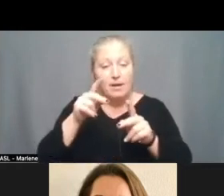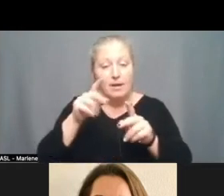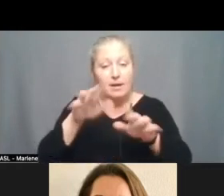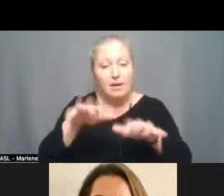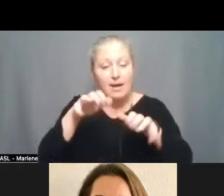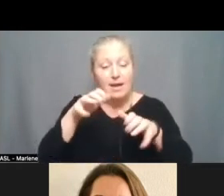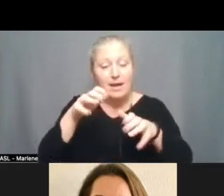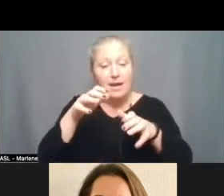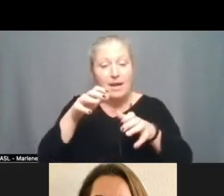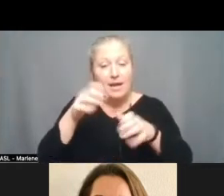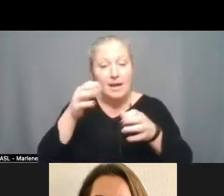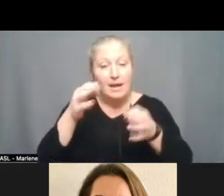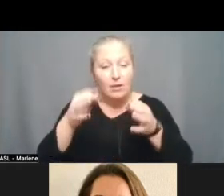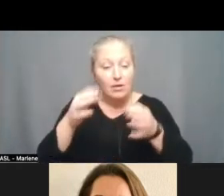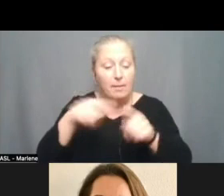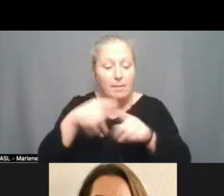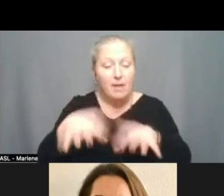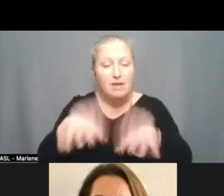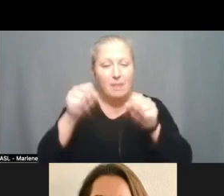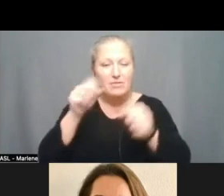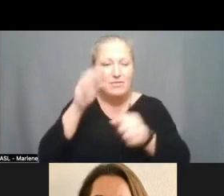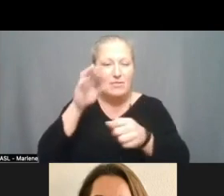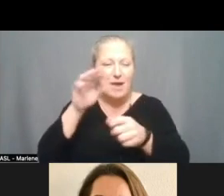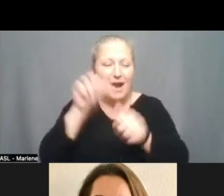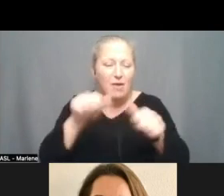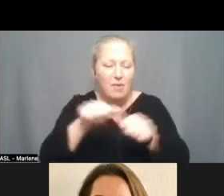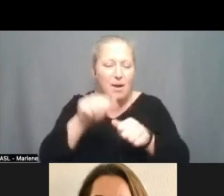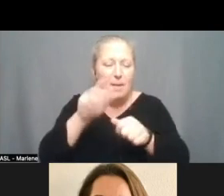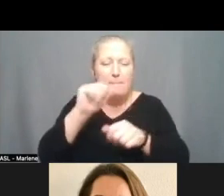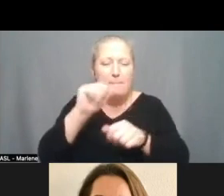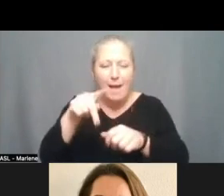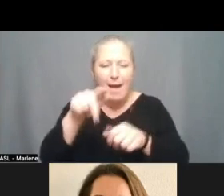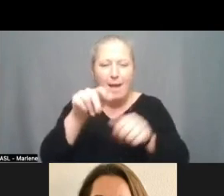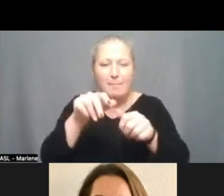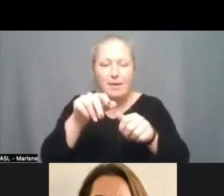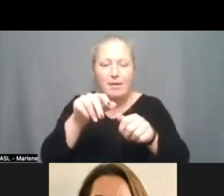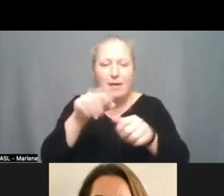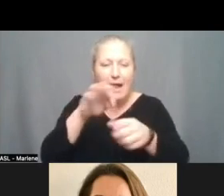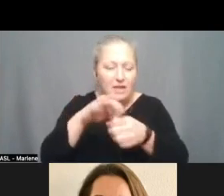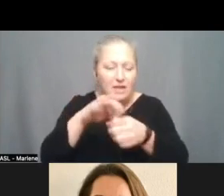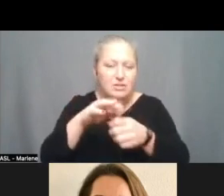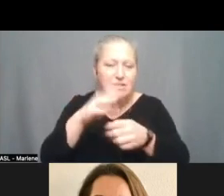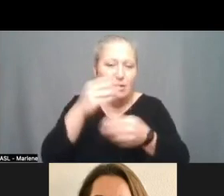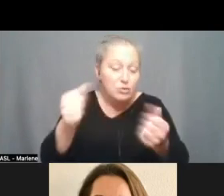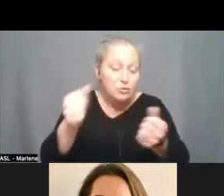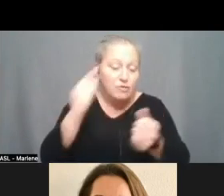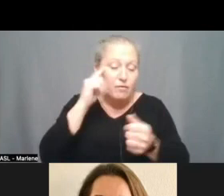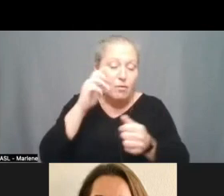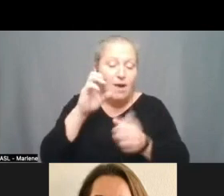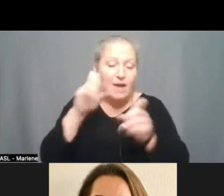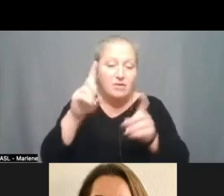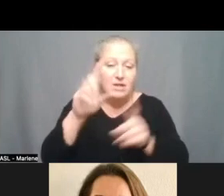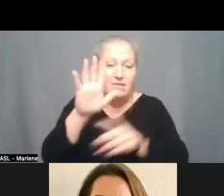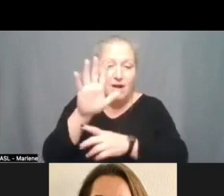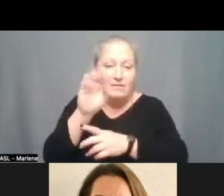In light of education code 501